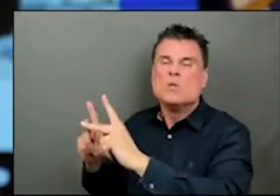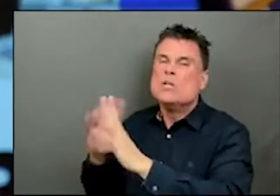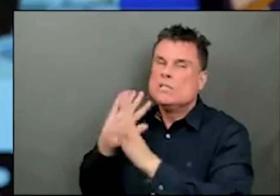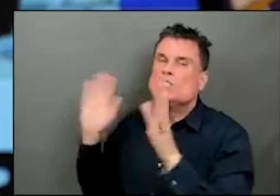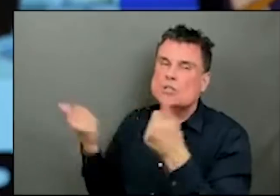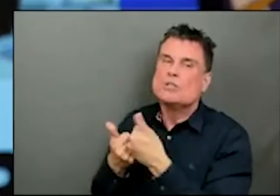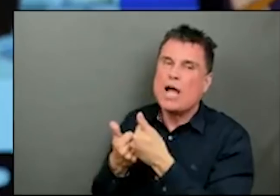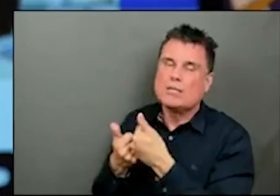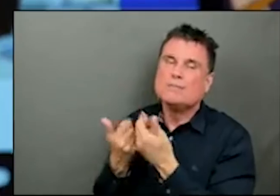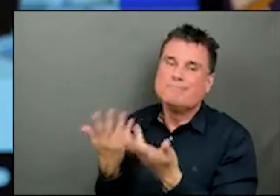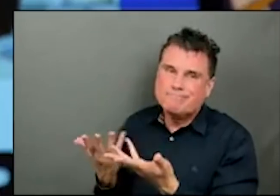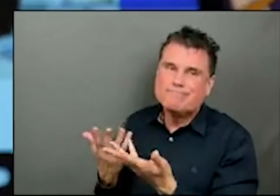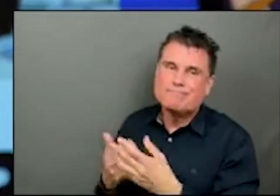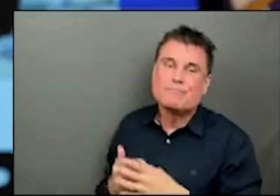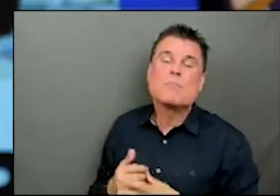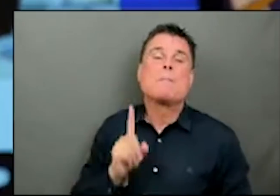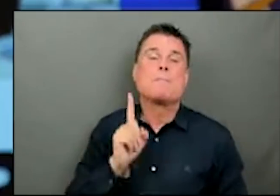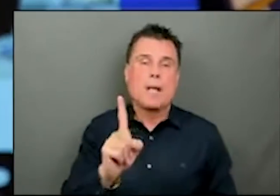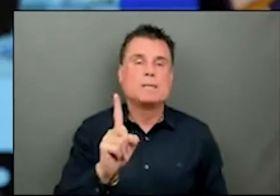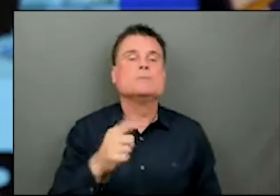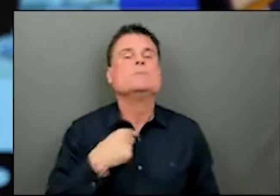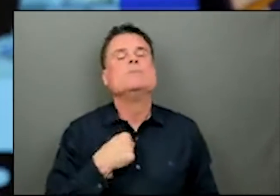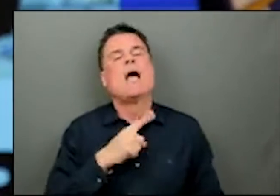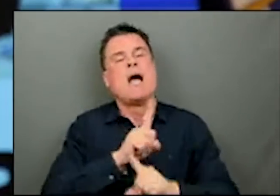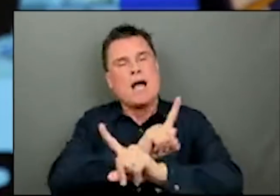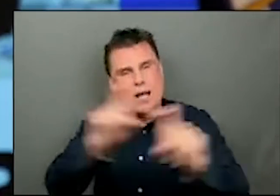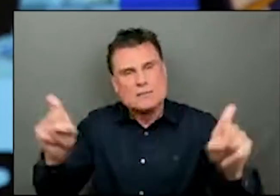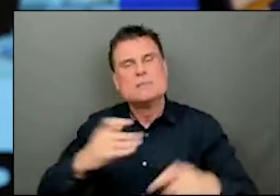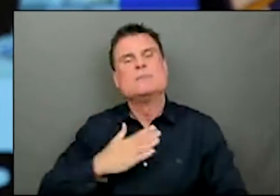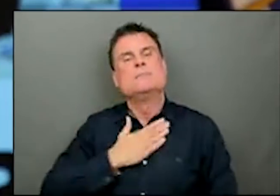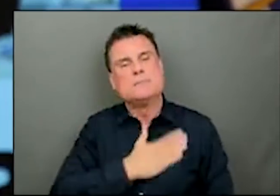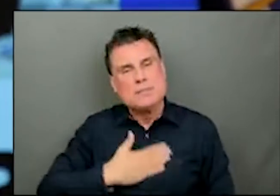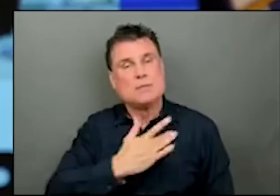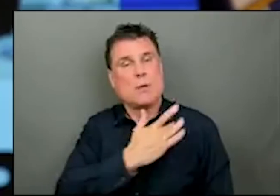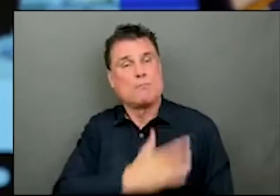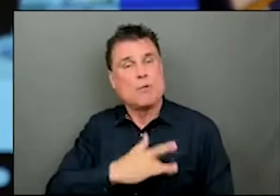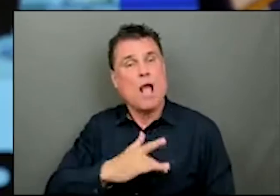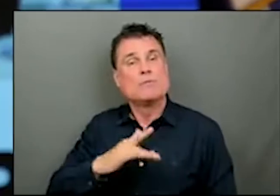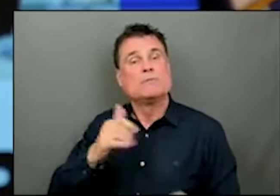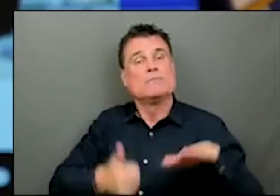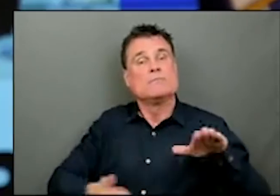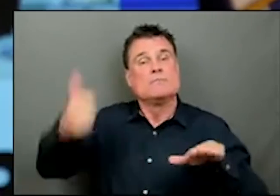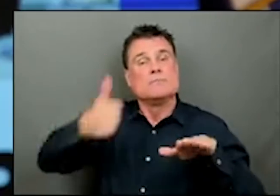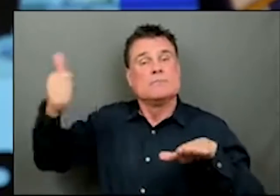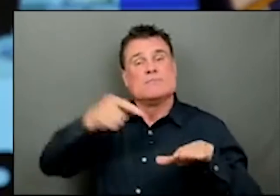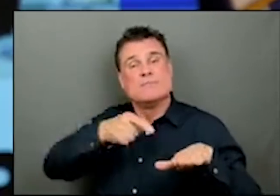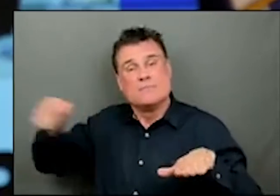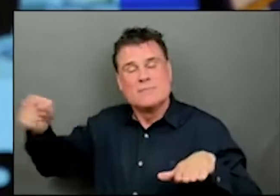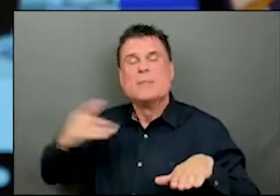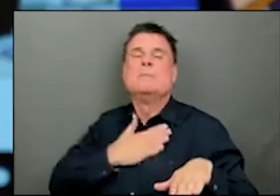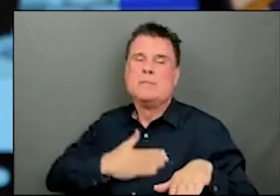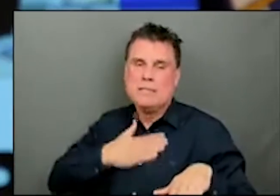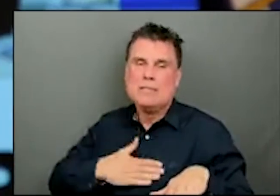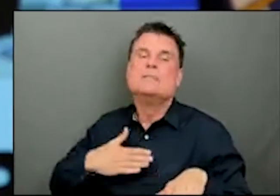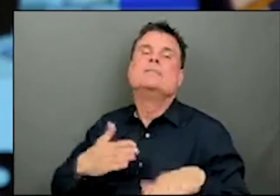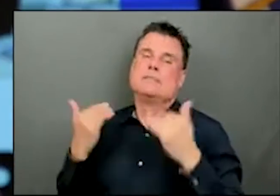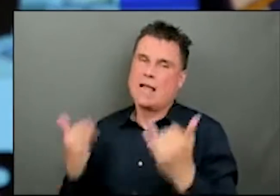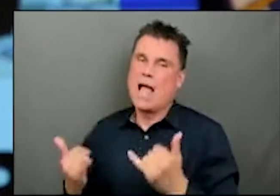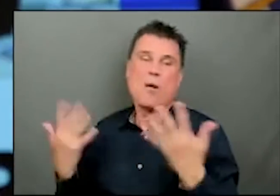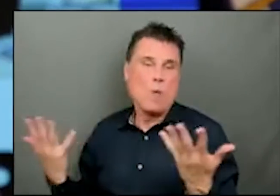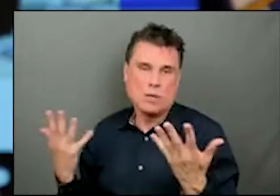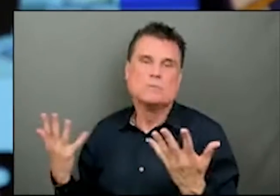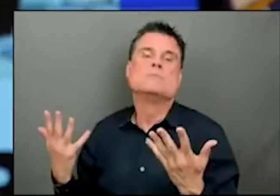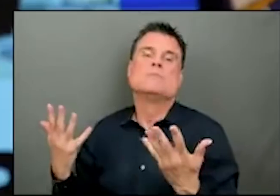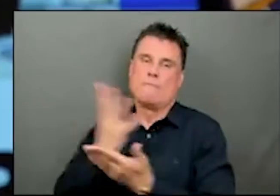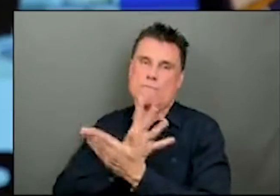appealing to our colleagues across the country to reinforce with Canadians that now is the time for the next four